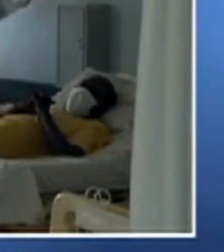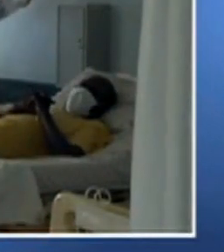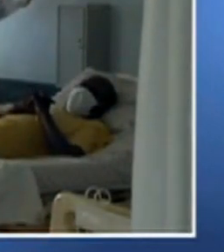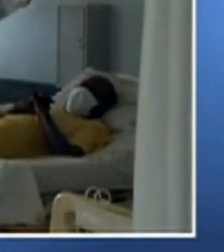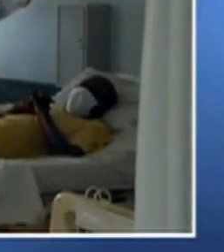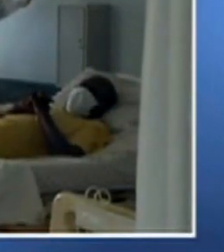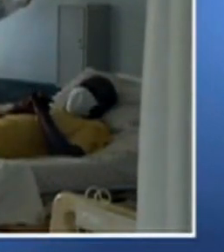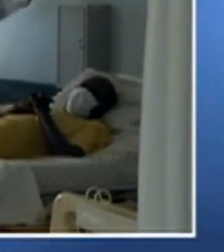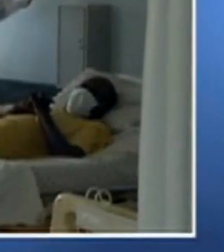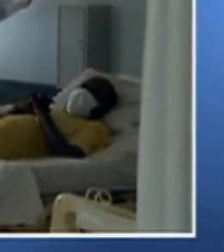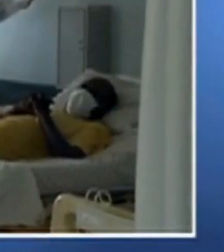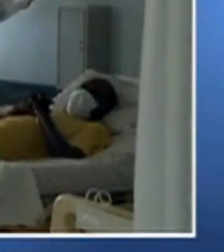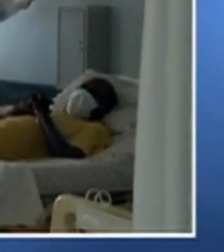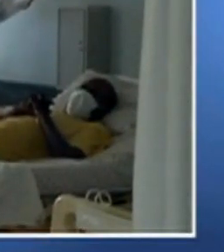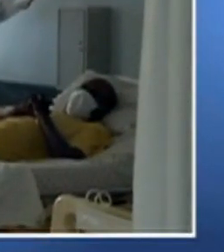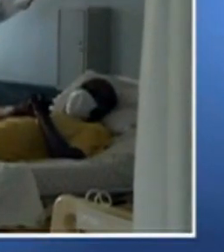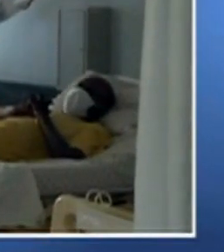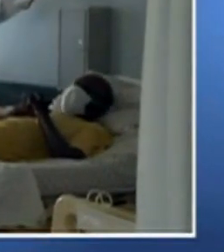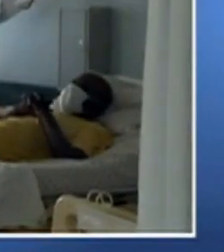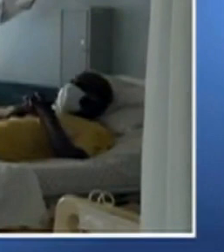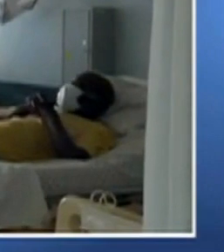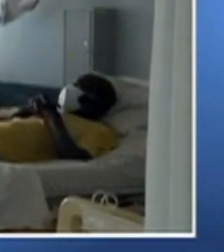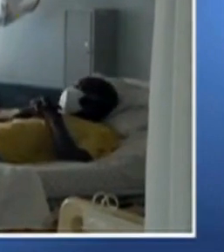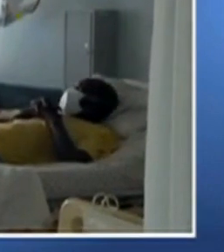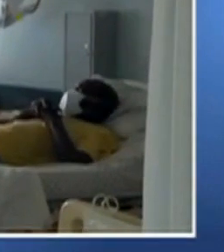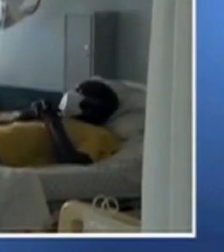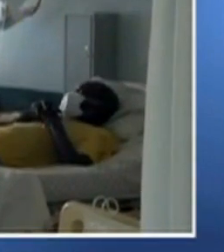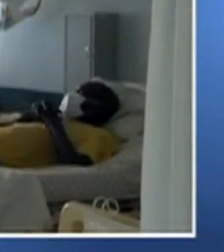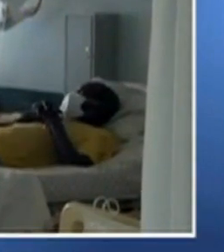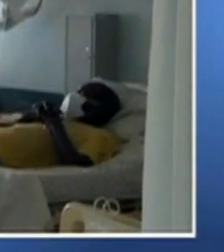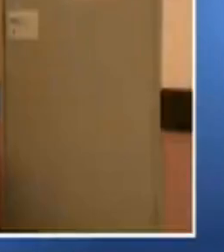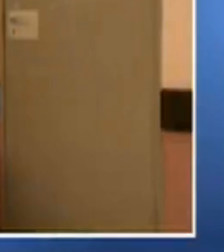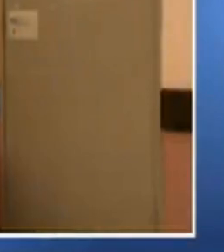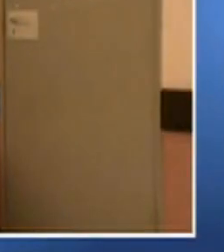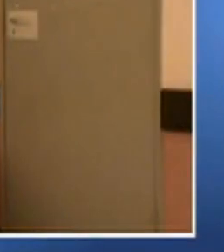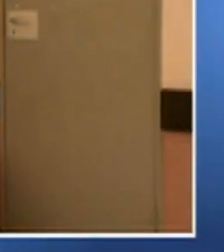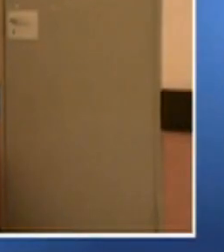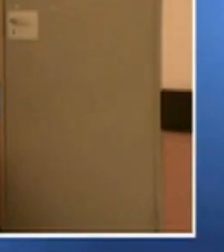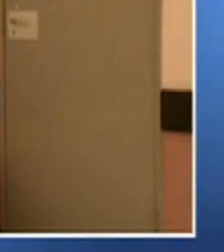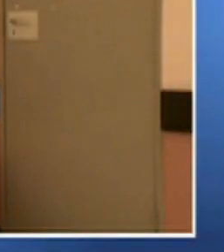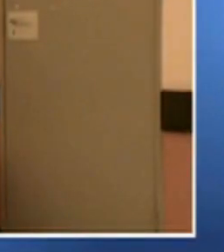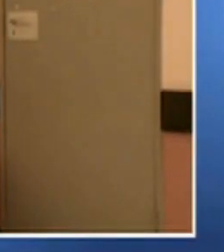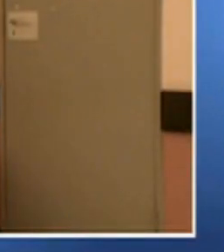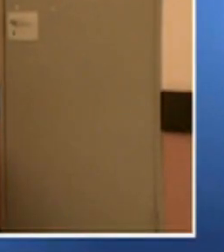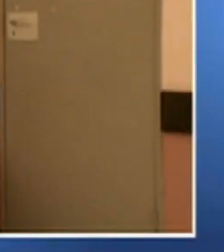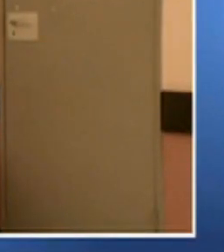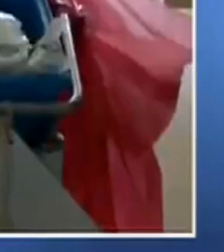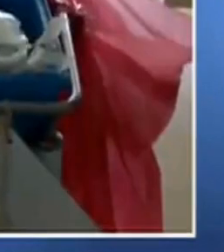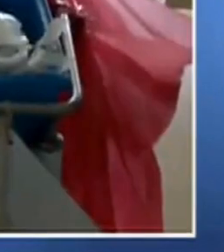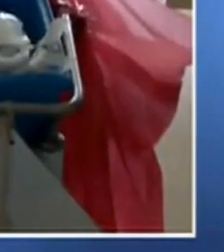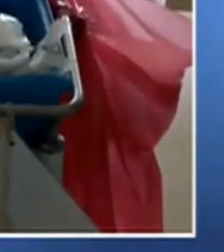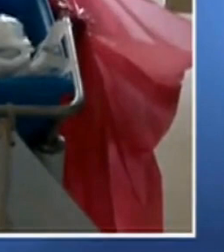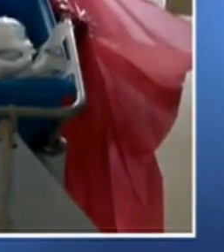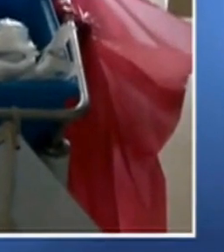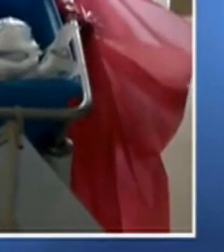first doses done before we start calling back. The risks always of having big gaps between